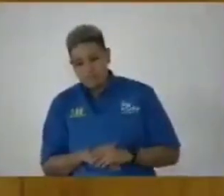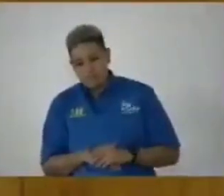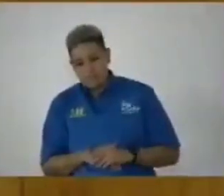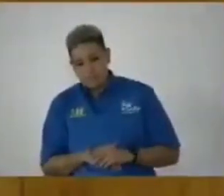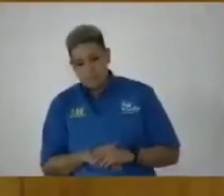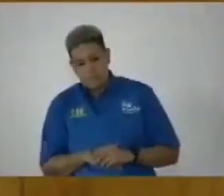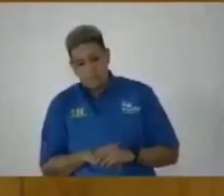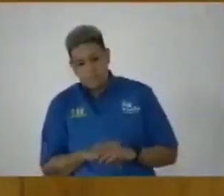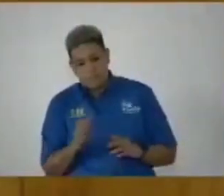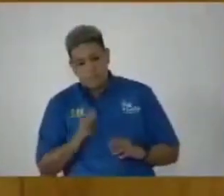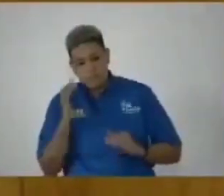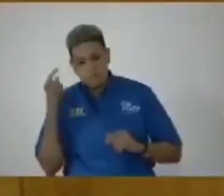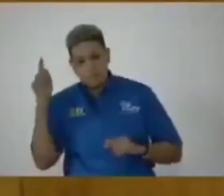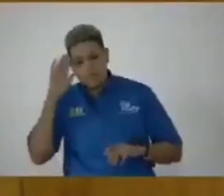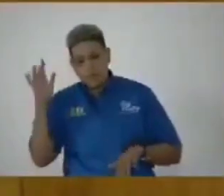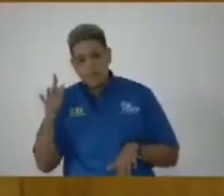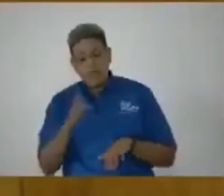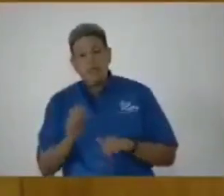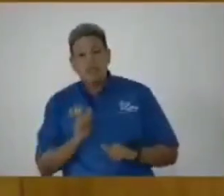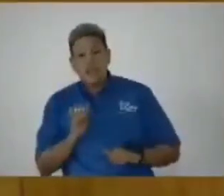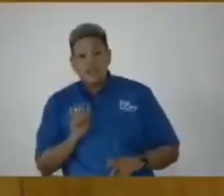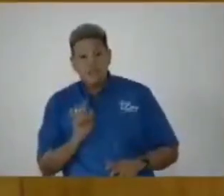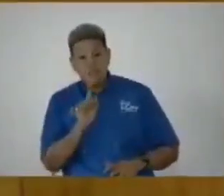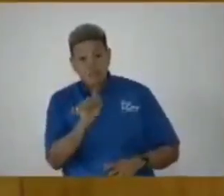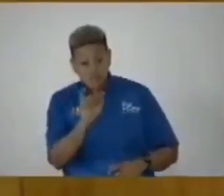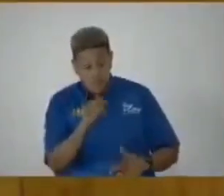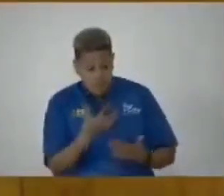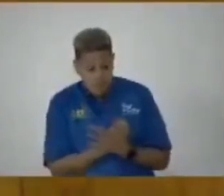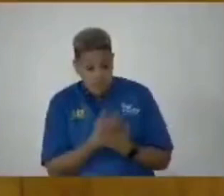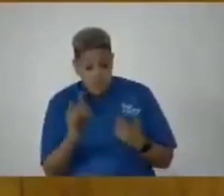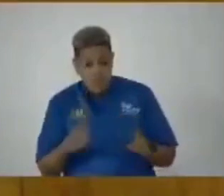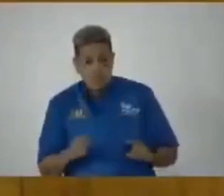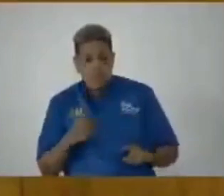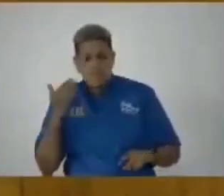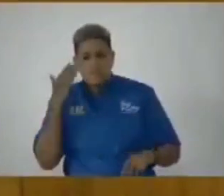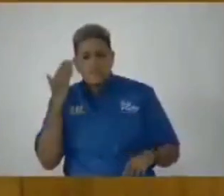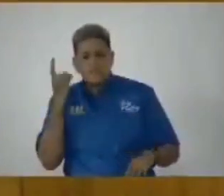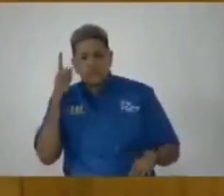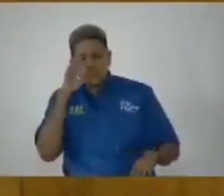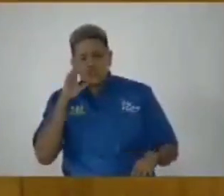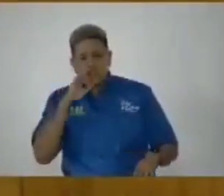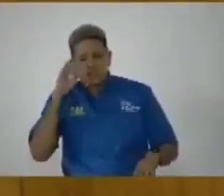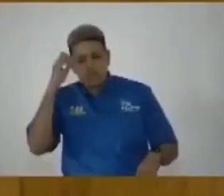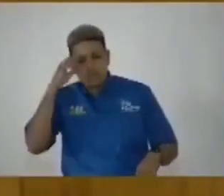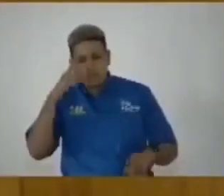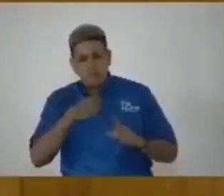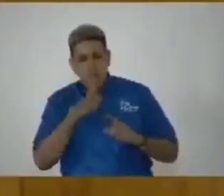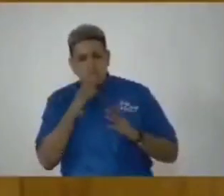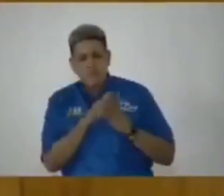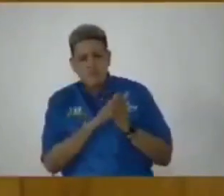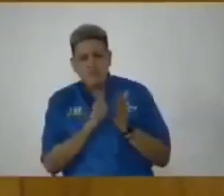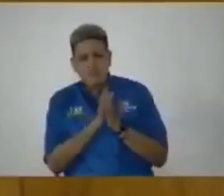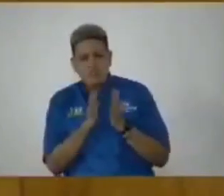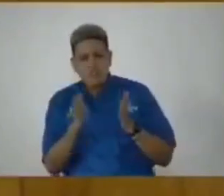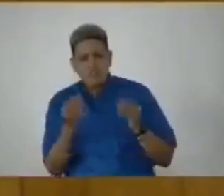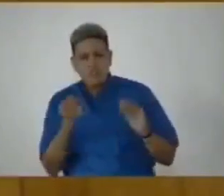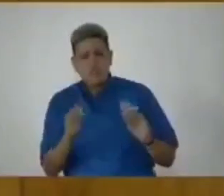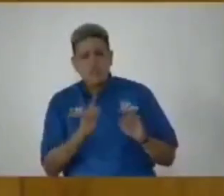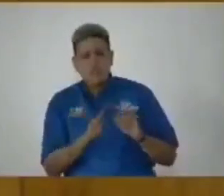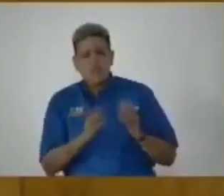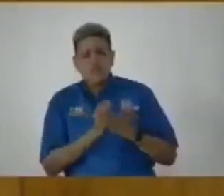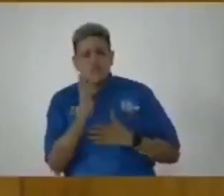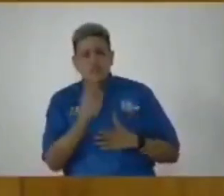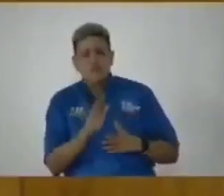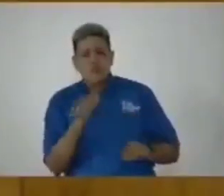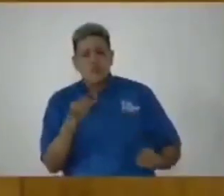So I hope he will avail himself of that opportunity. I know that he is seeking an opinion from the Attorney General's chambers via